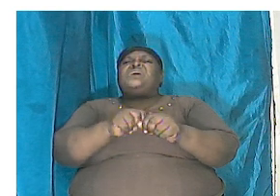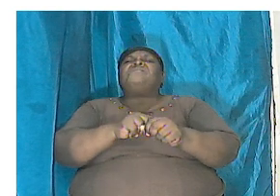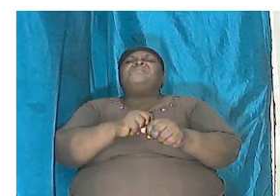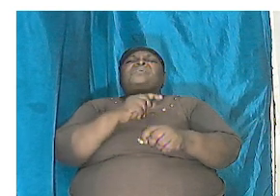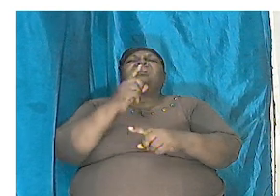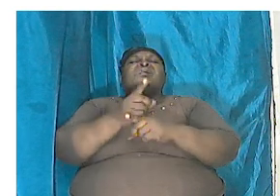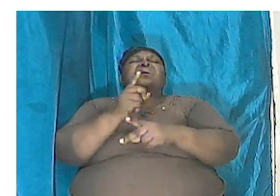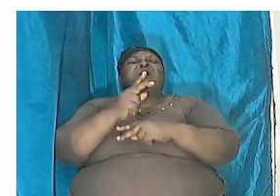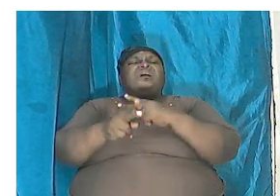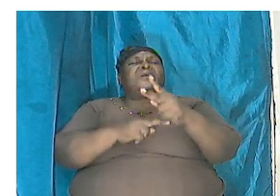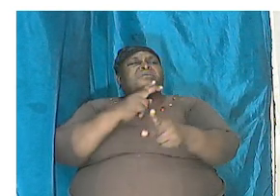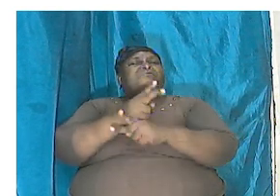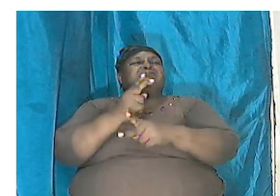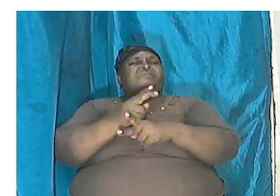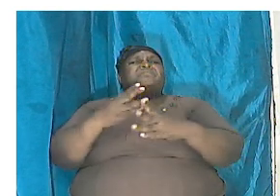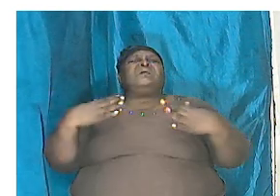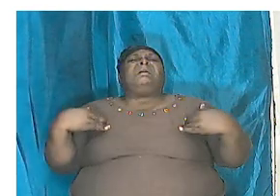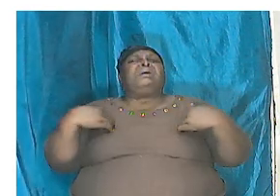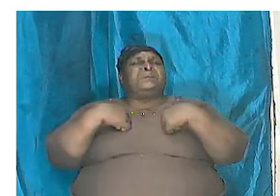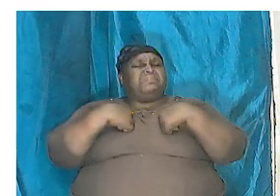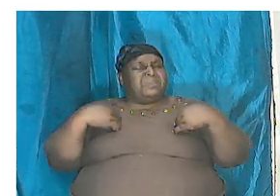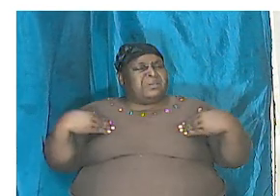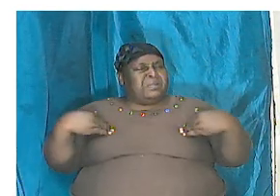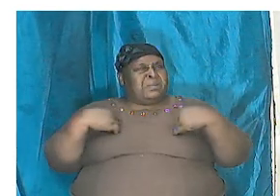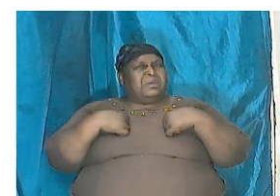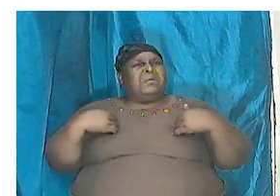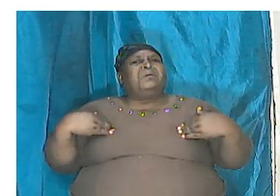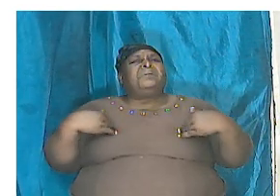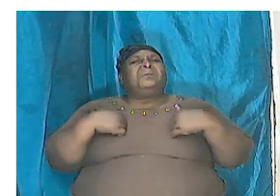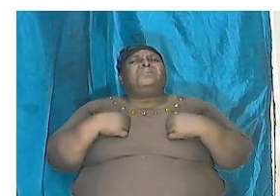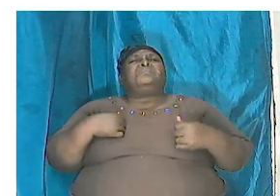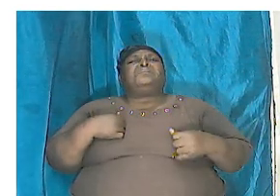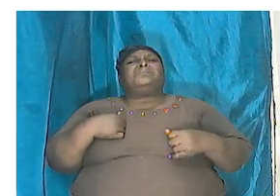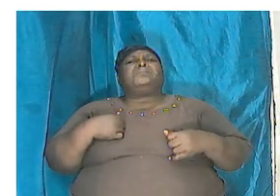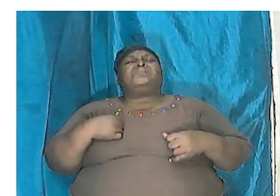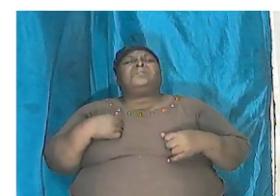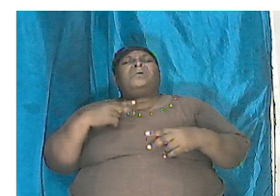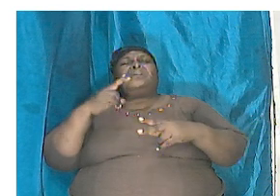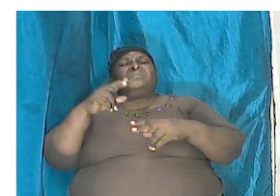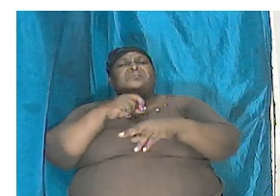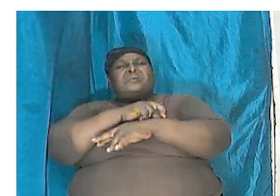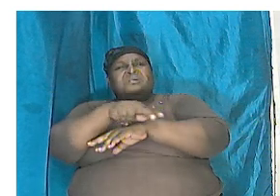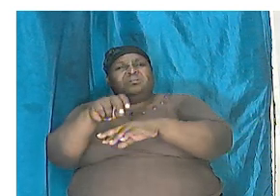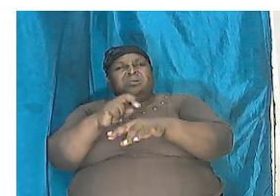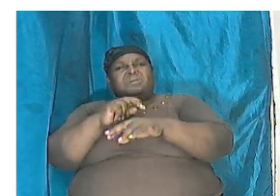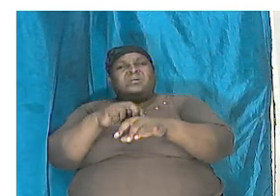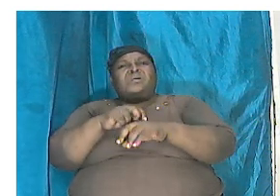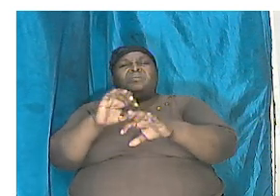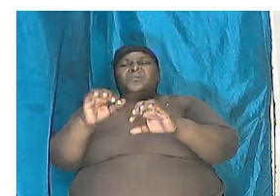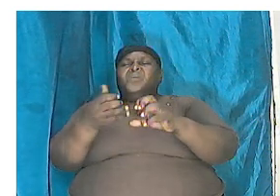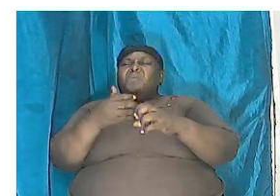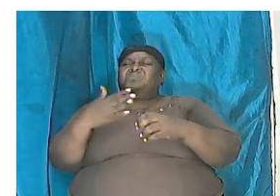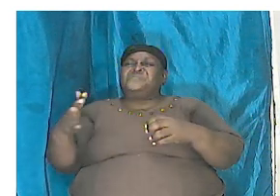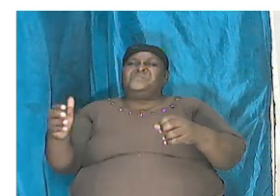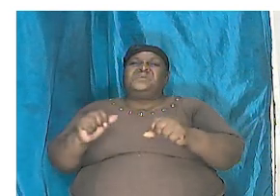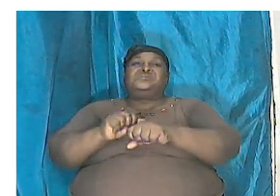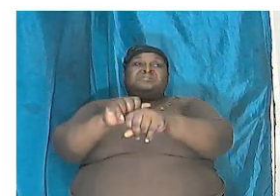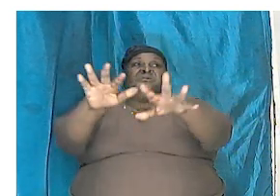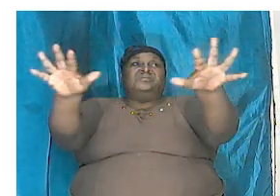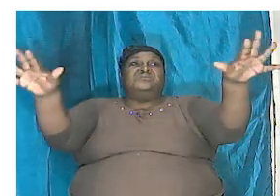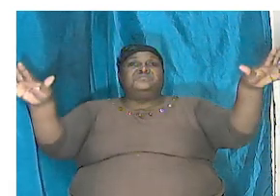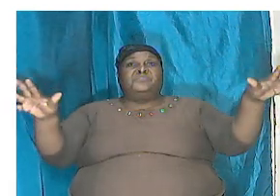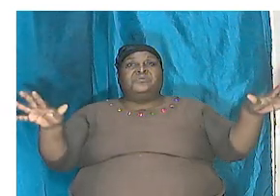and we're going to differentiate it later on when we're looking at the origin of races and how things spread out we're going to come come back to this